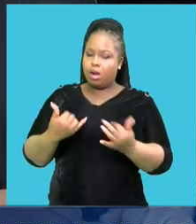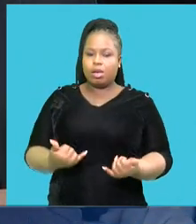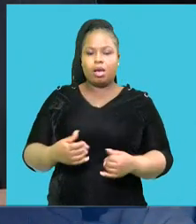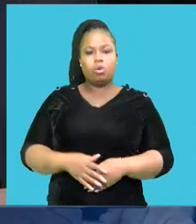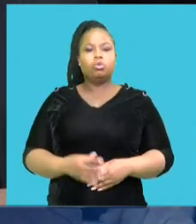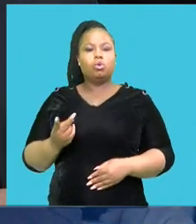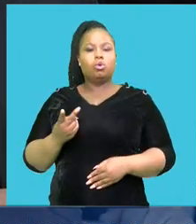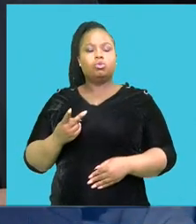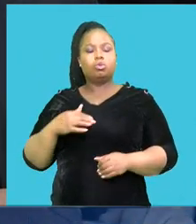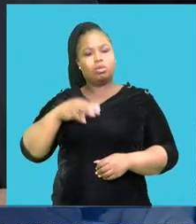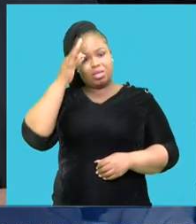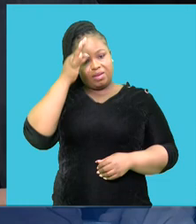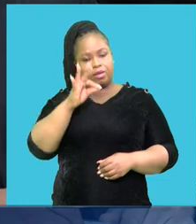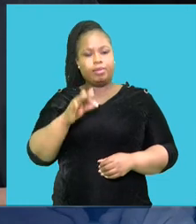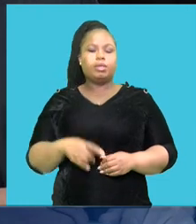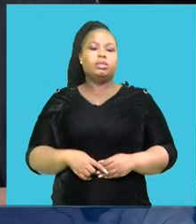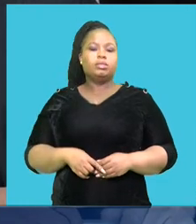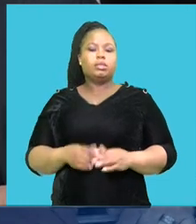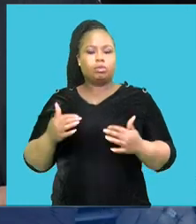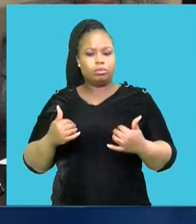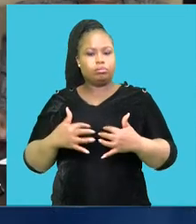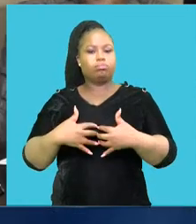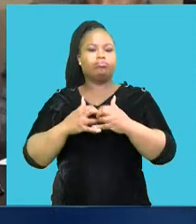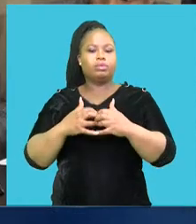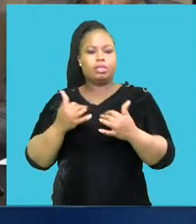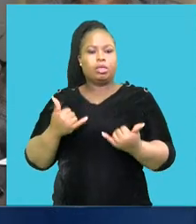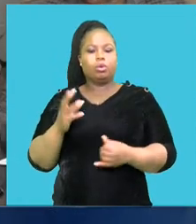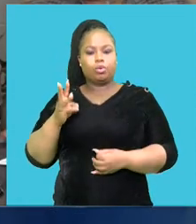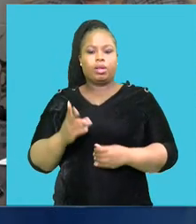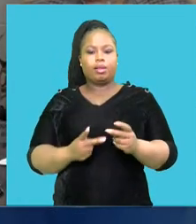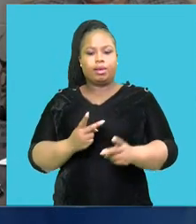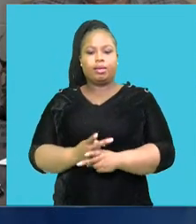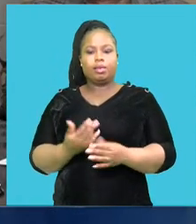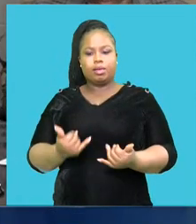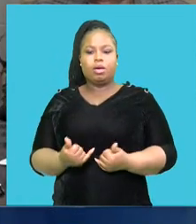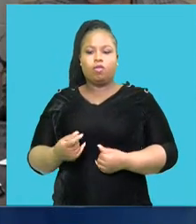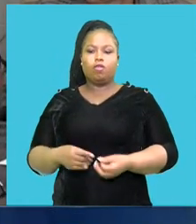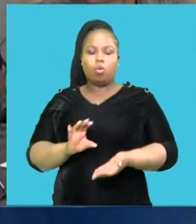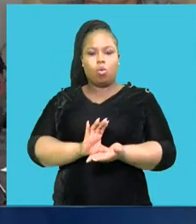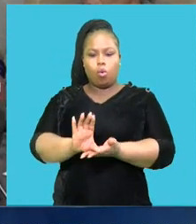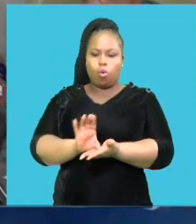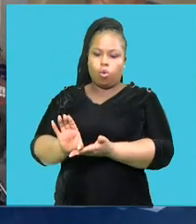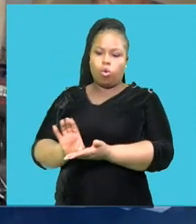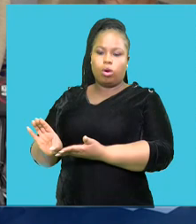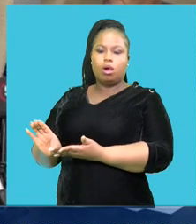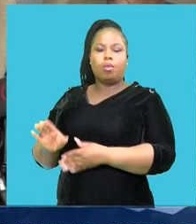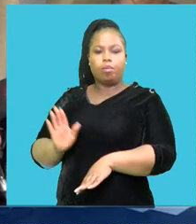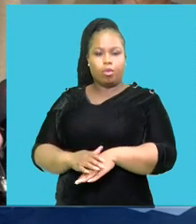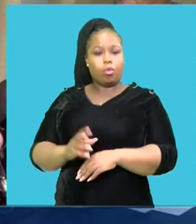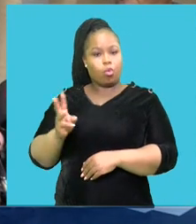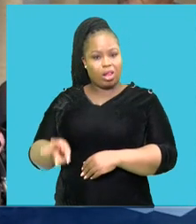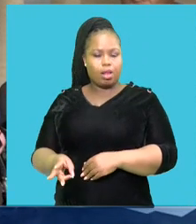so se nziwe ngukulumente wepondo. Ukubuise la usla toluwabi wa maali lamazi kwaanginzi nzuzo.